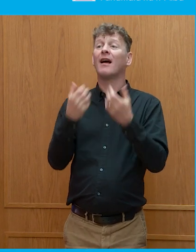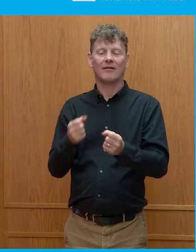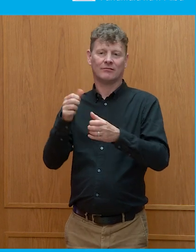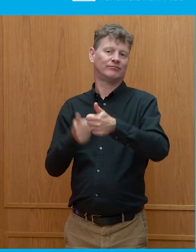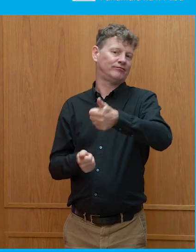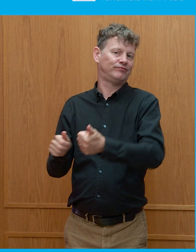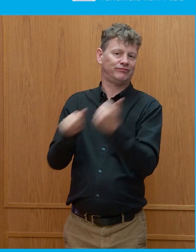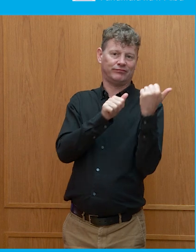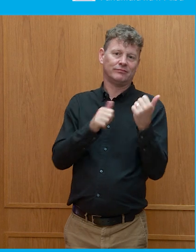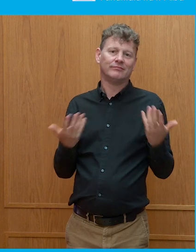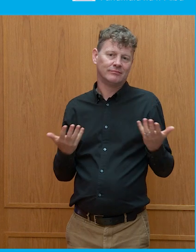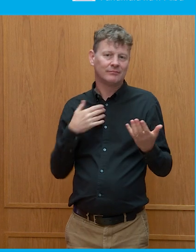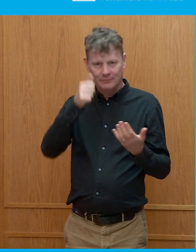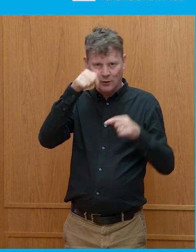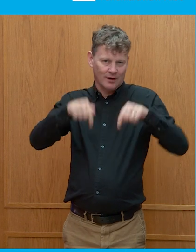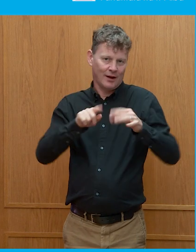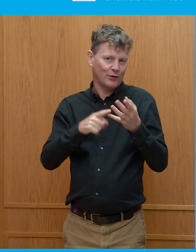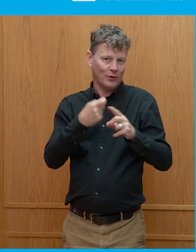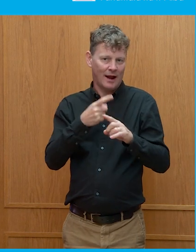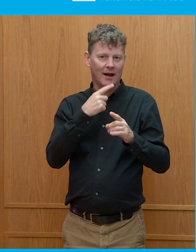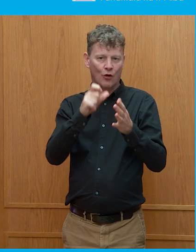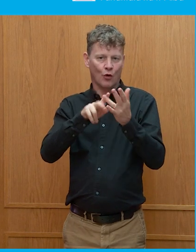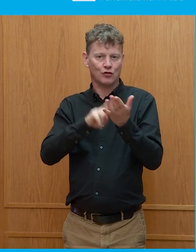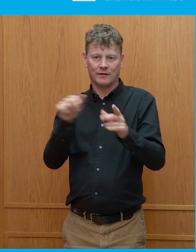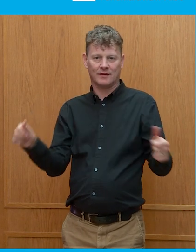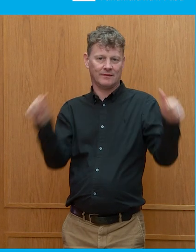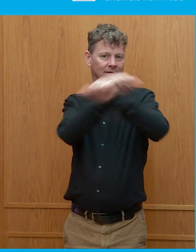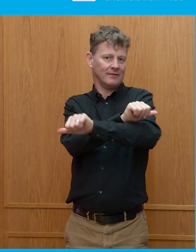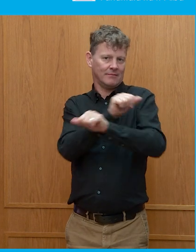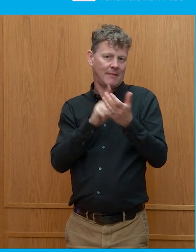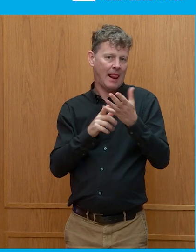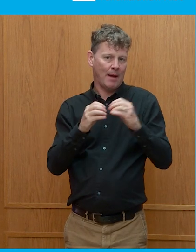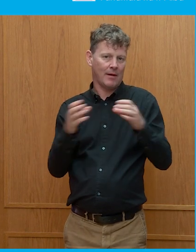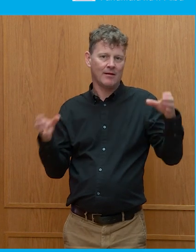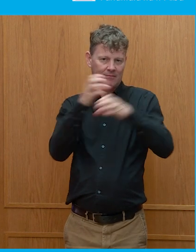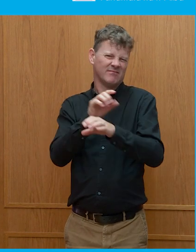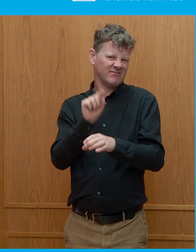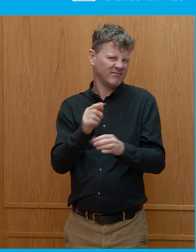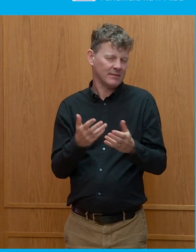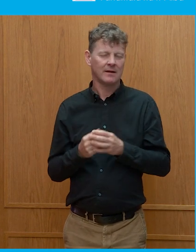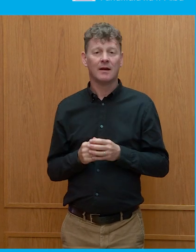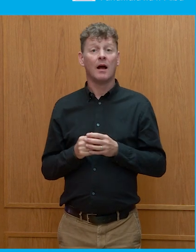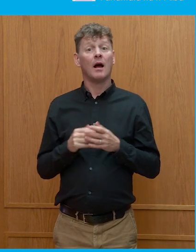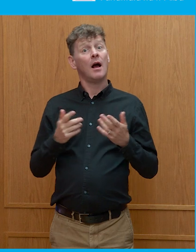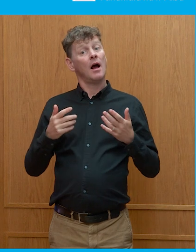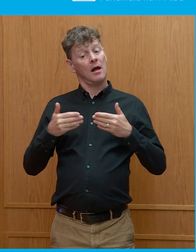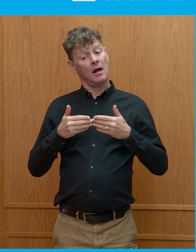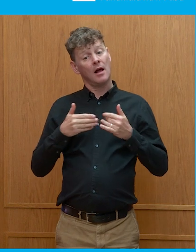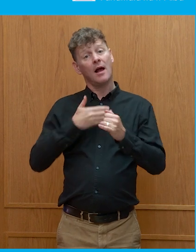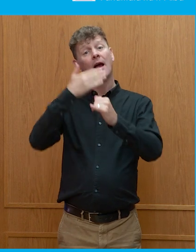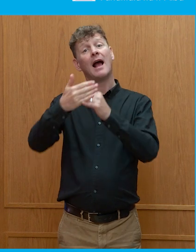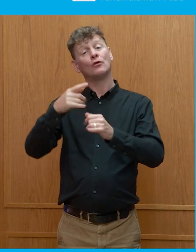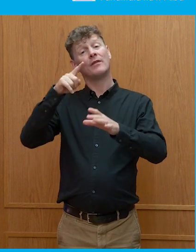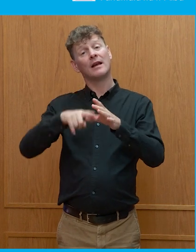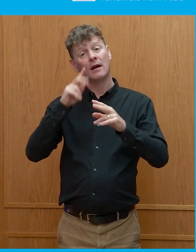not least in the UK, of course. So I think that's kind of broadly, I think once the dust settles on this, that's possibly